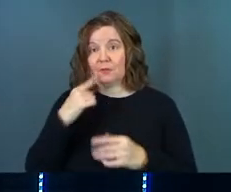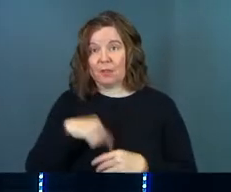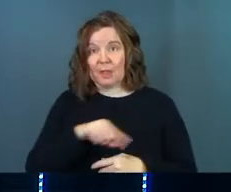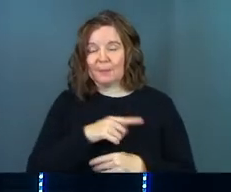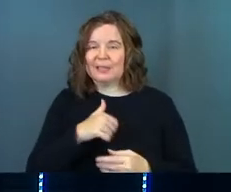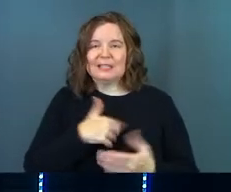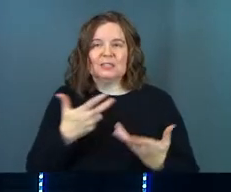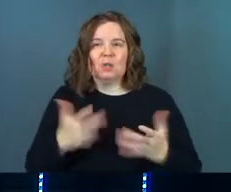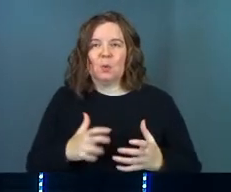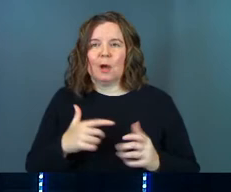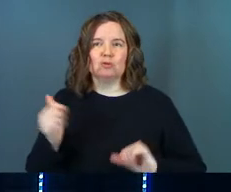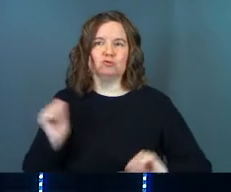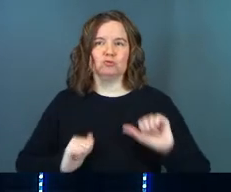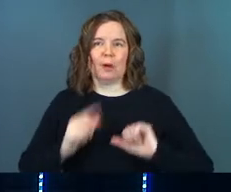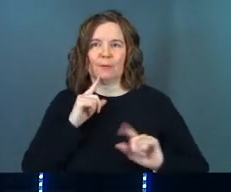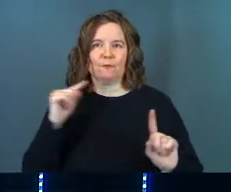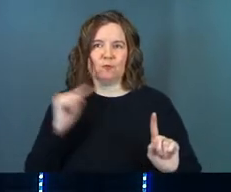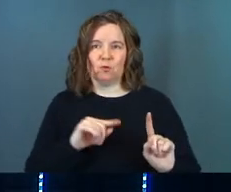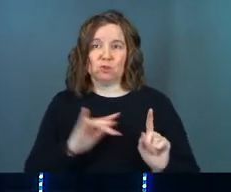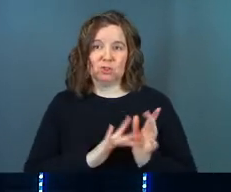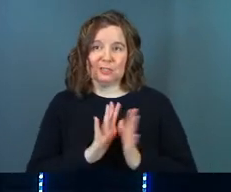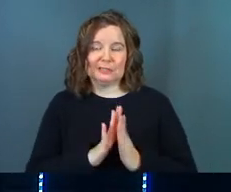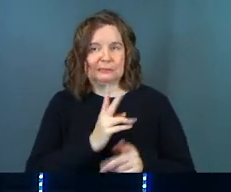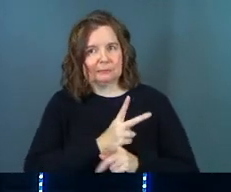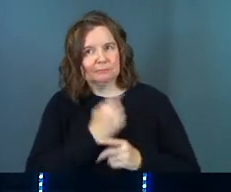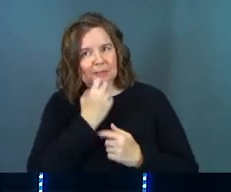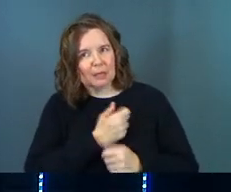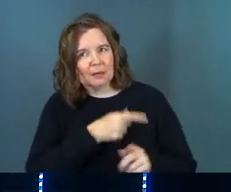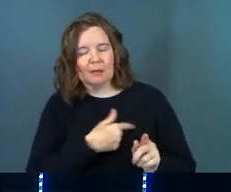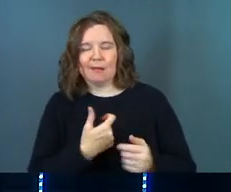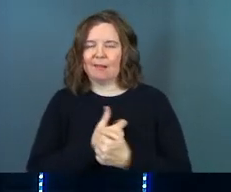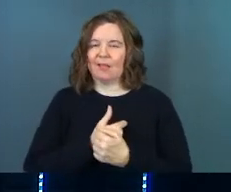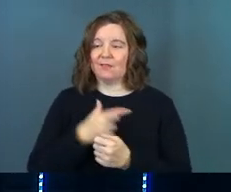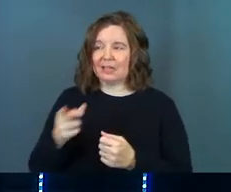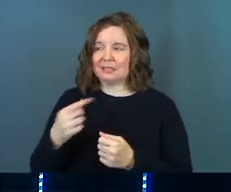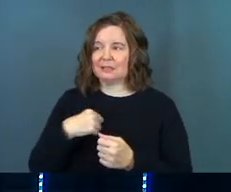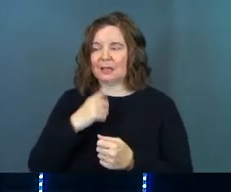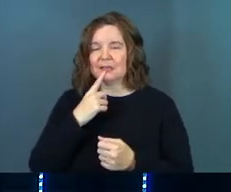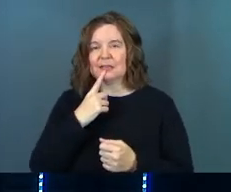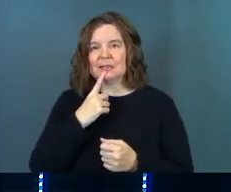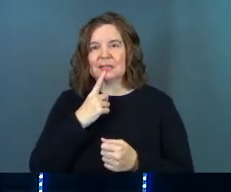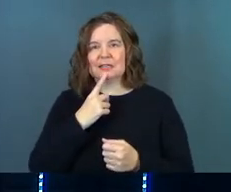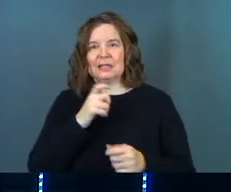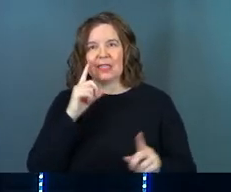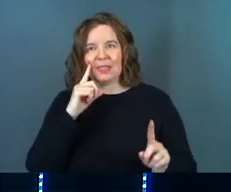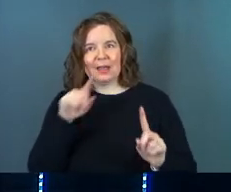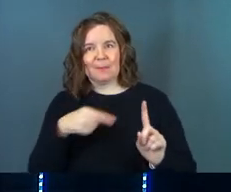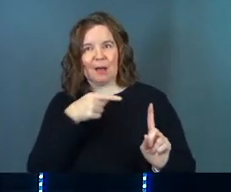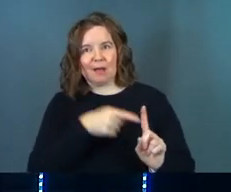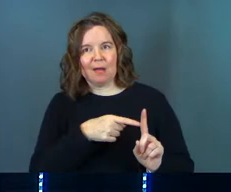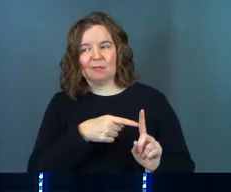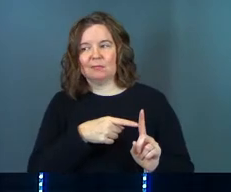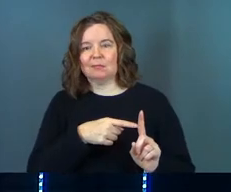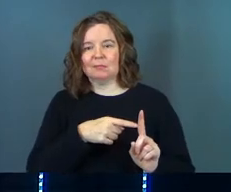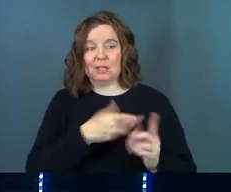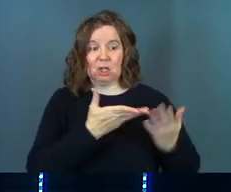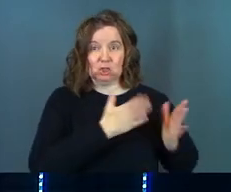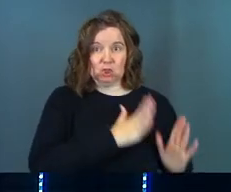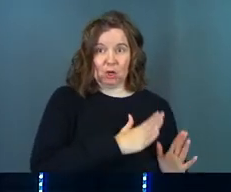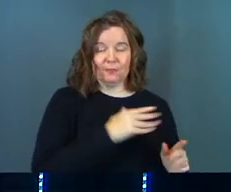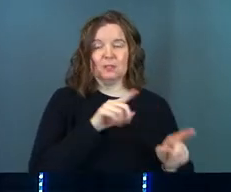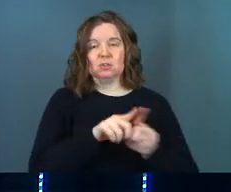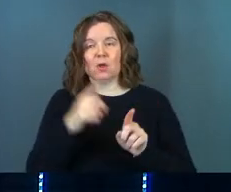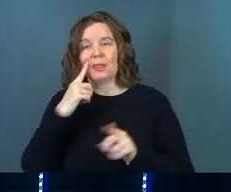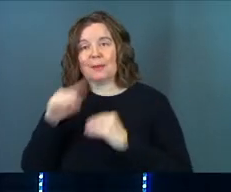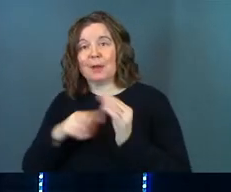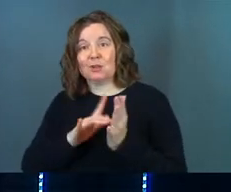for them, he doesn't want drama for Jesus. And I just kind of love that about him. He's actually, he's selfless toward his servant, and he's also selfless